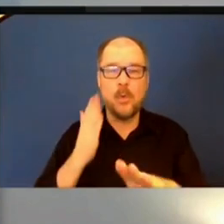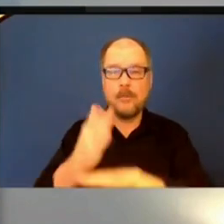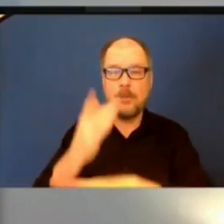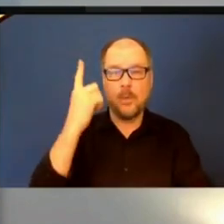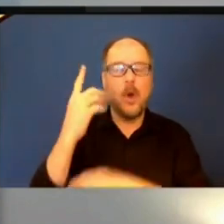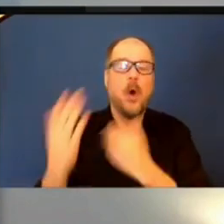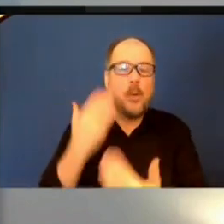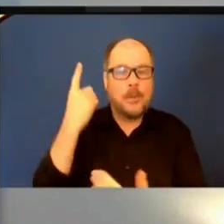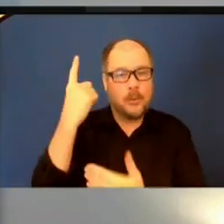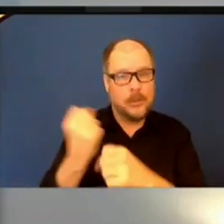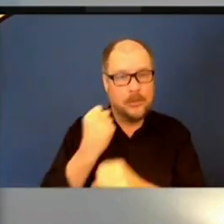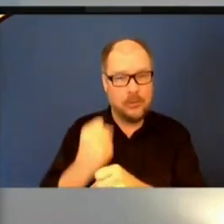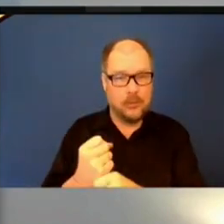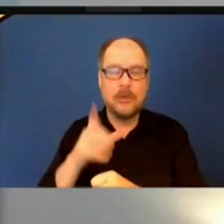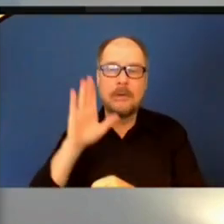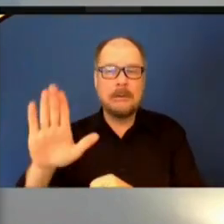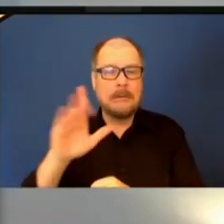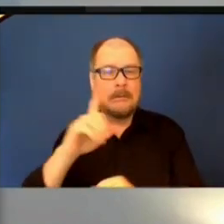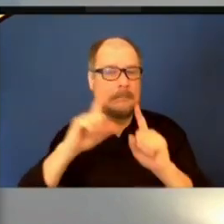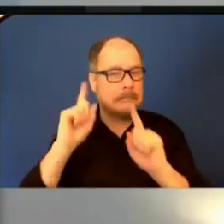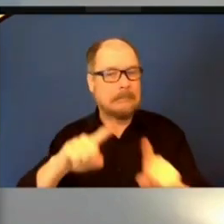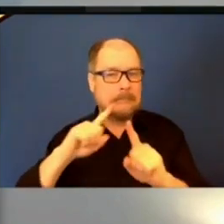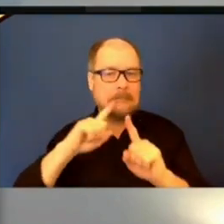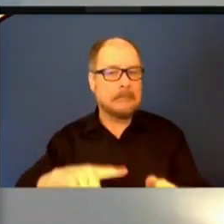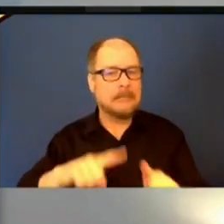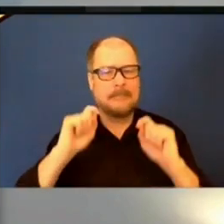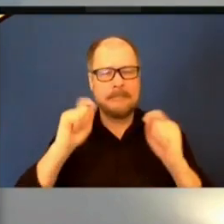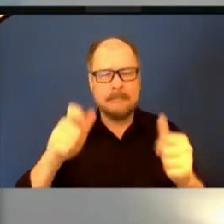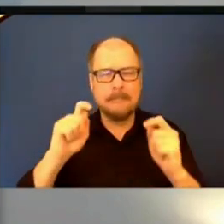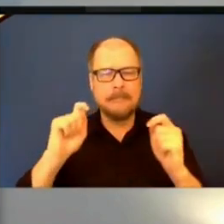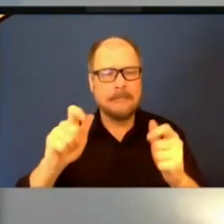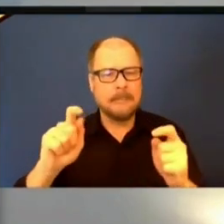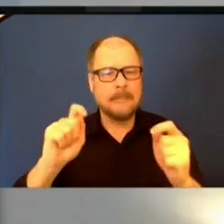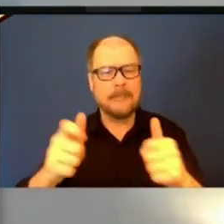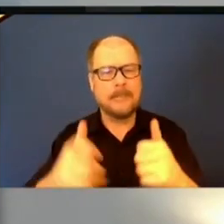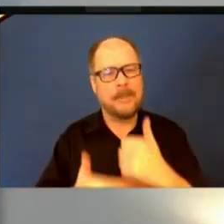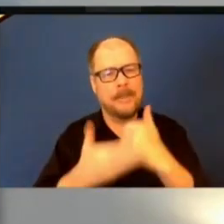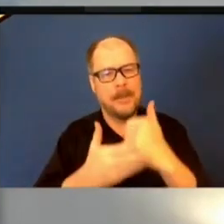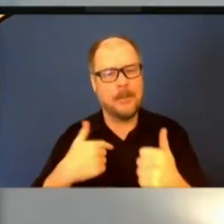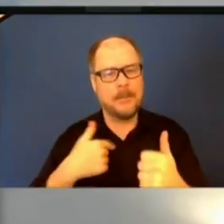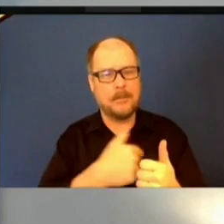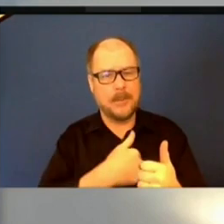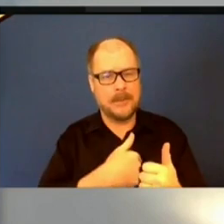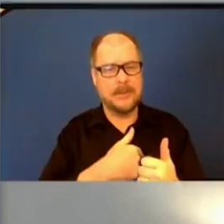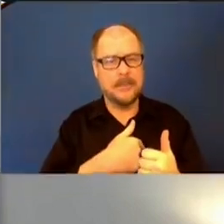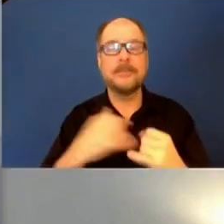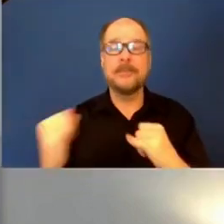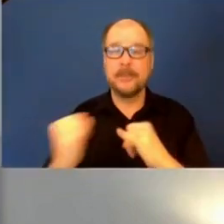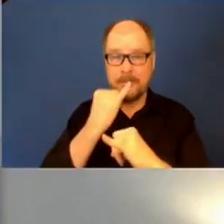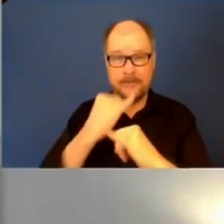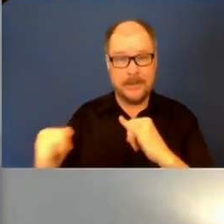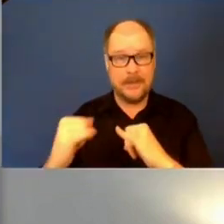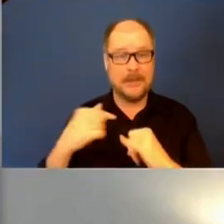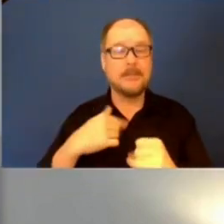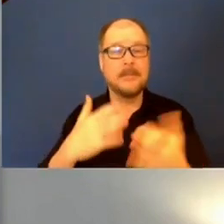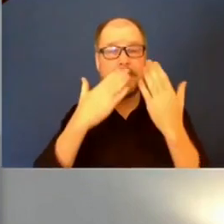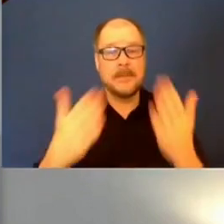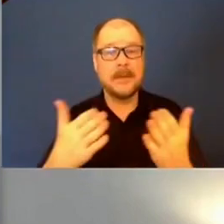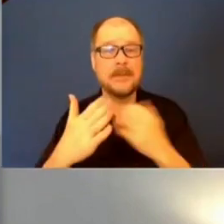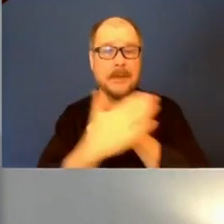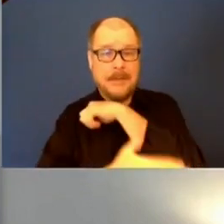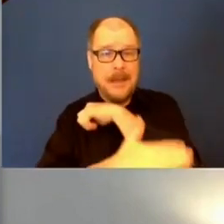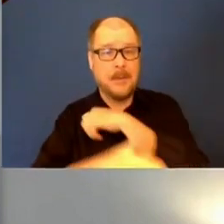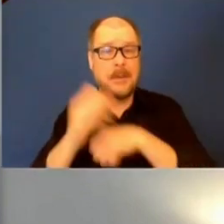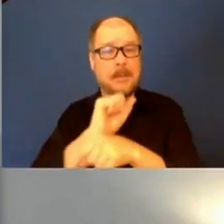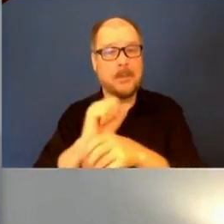His responsiveness to the needs of this community has been truly inspiring. Finally, I'd like to thank the county employees that have